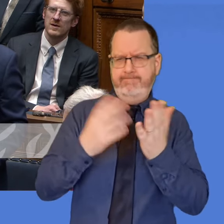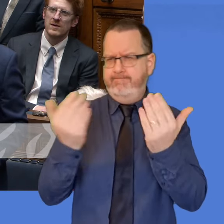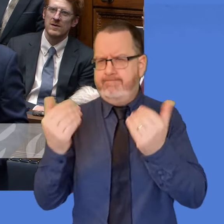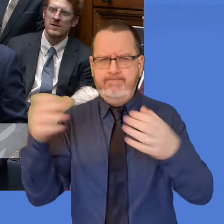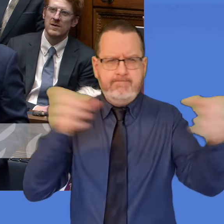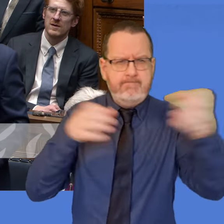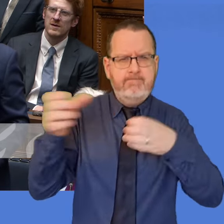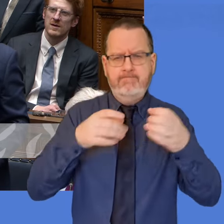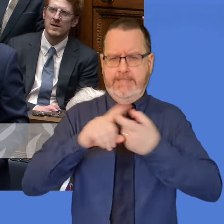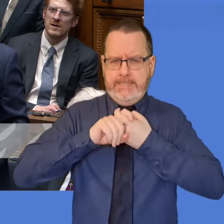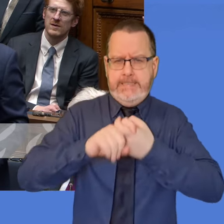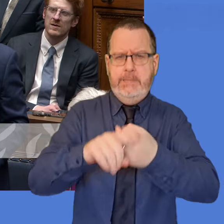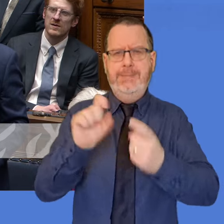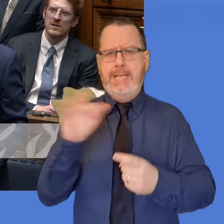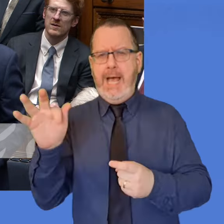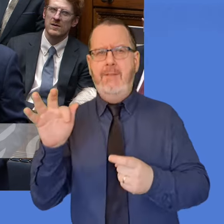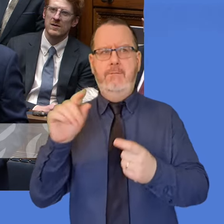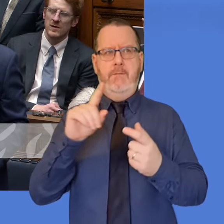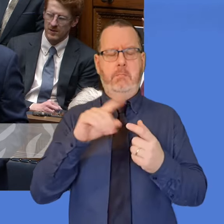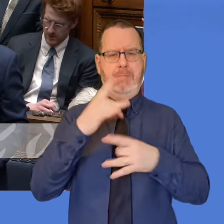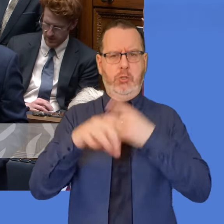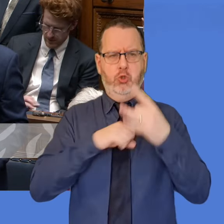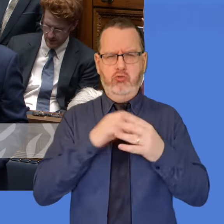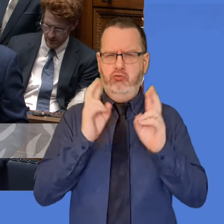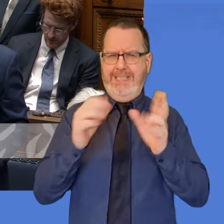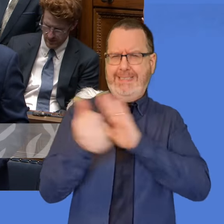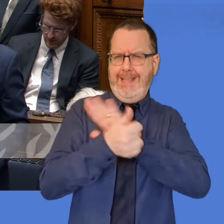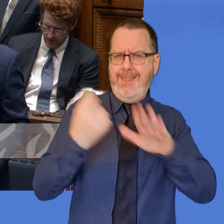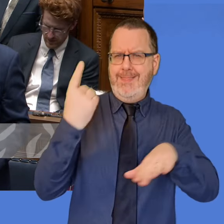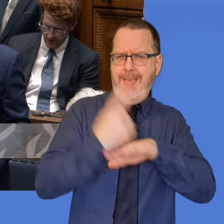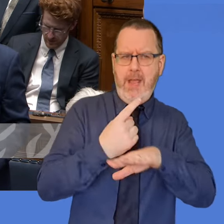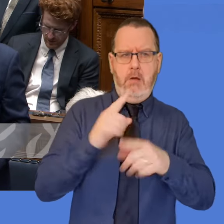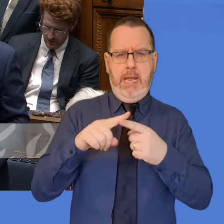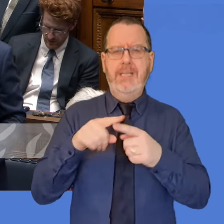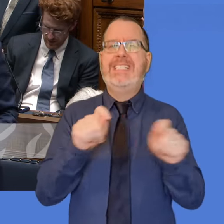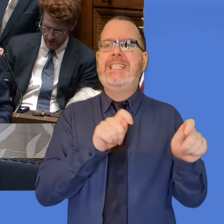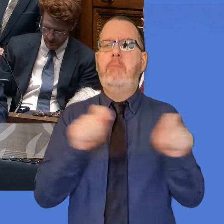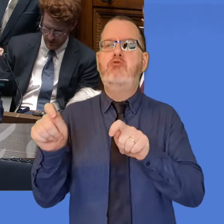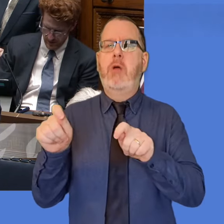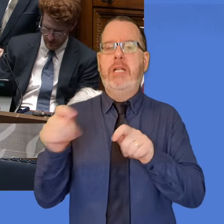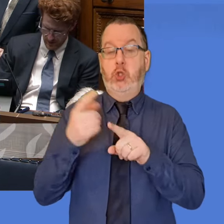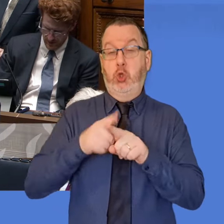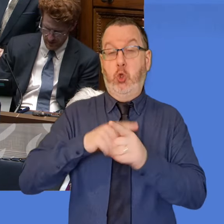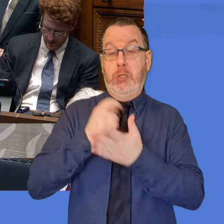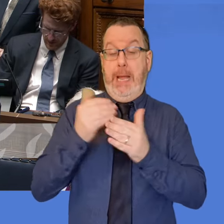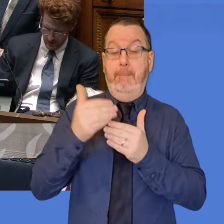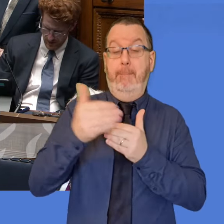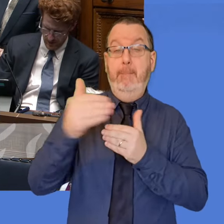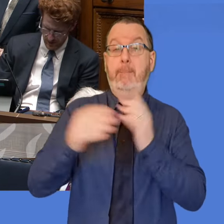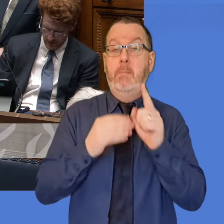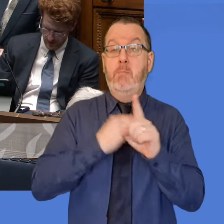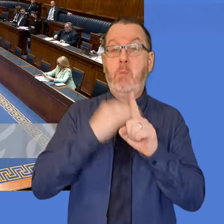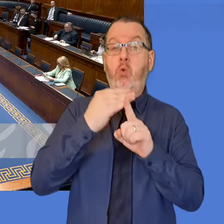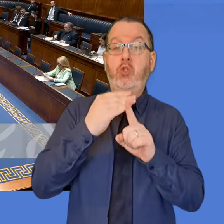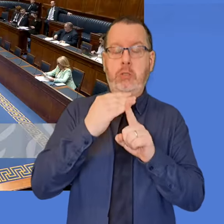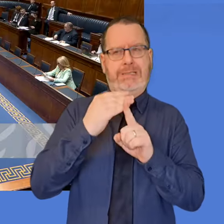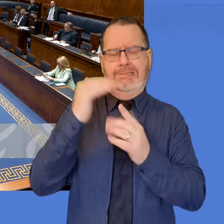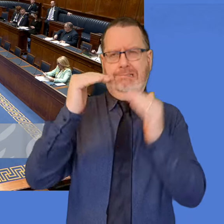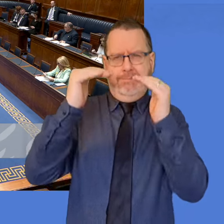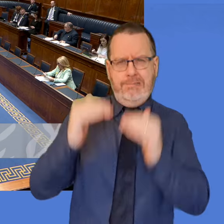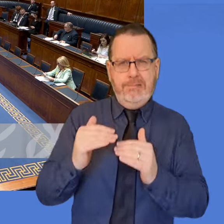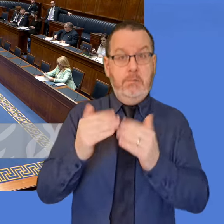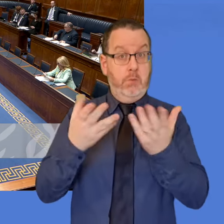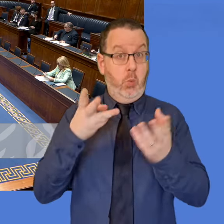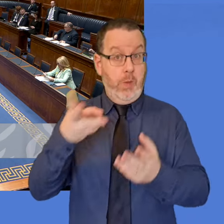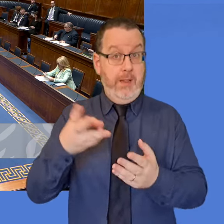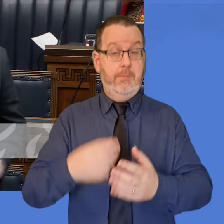and retention problems, consequent skill set deficit, and a significant number of temporary promotions currently being experienced? Thank you.